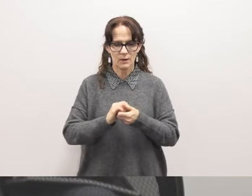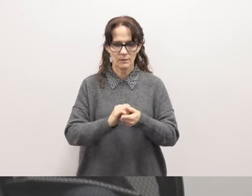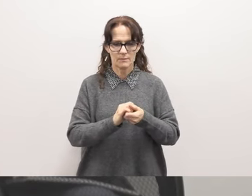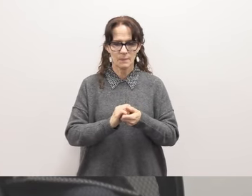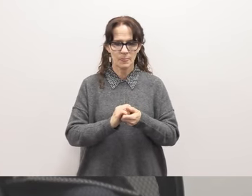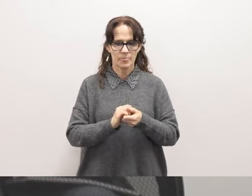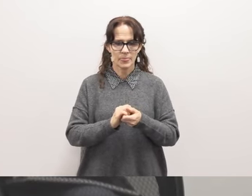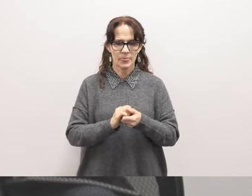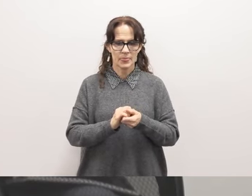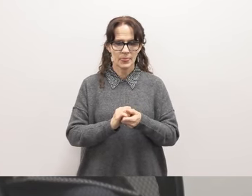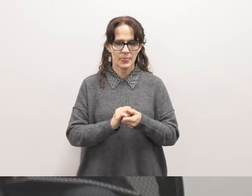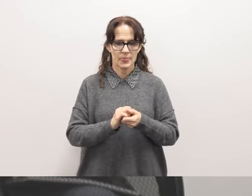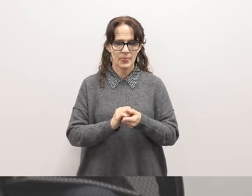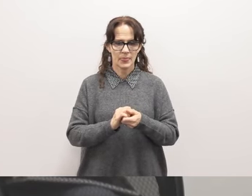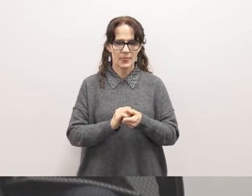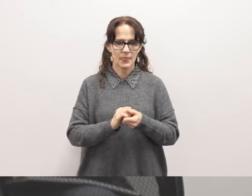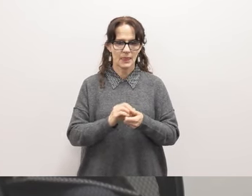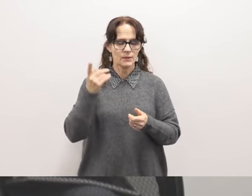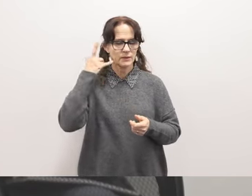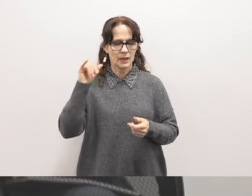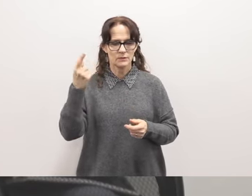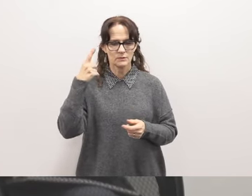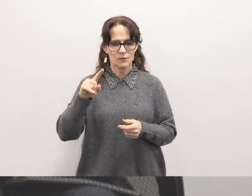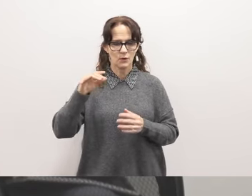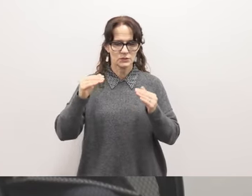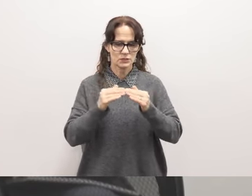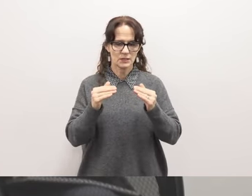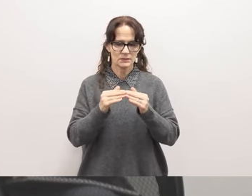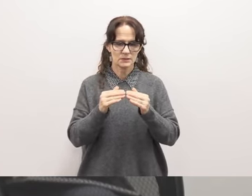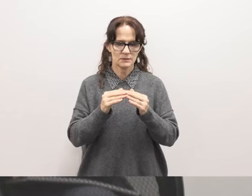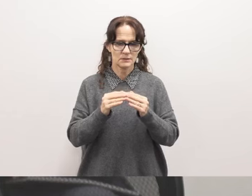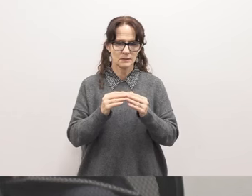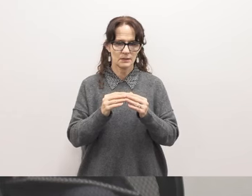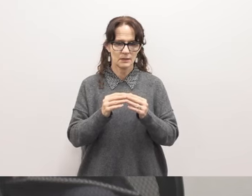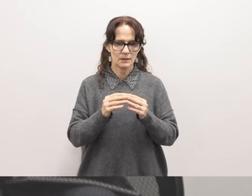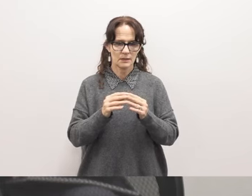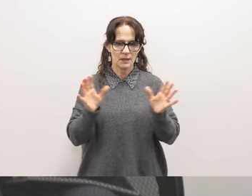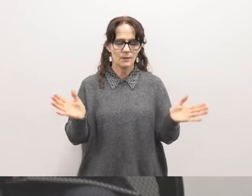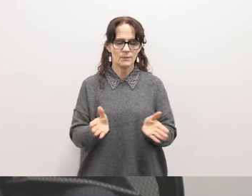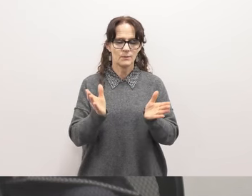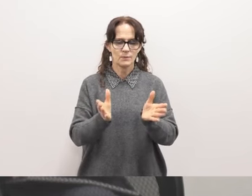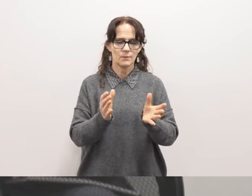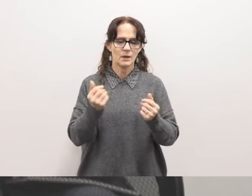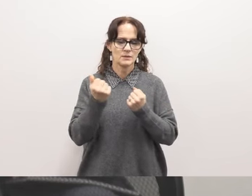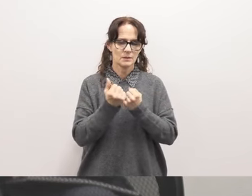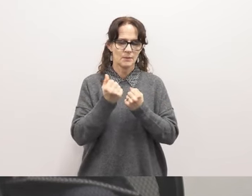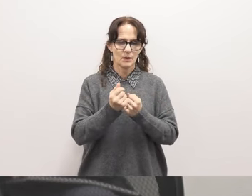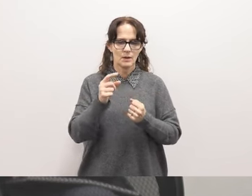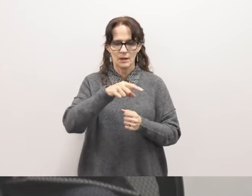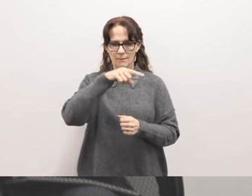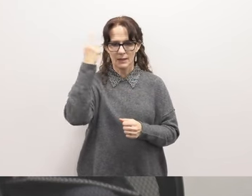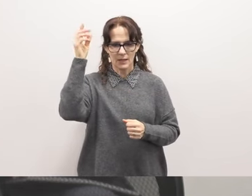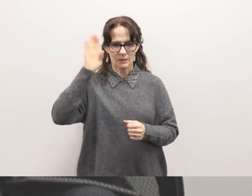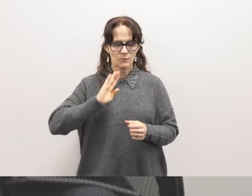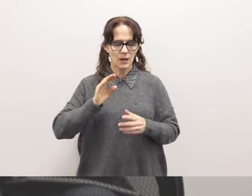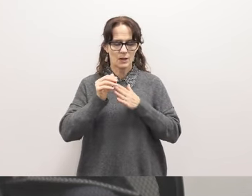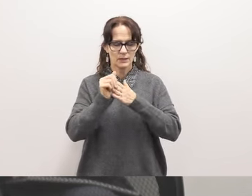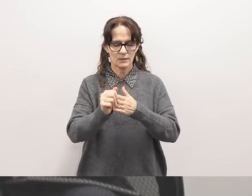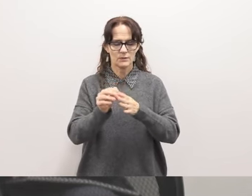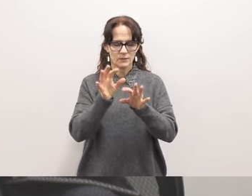Californians for Justice and proactively support its black and brown leaders in continuing their important work